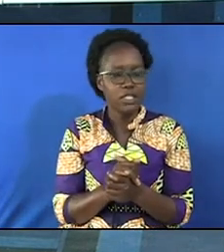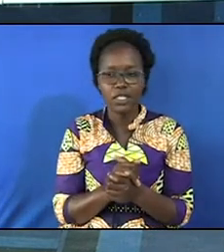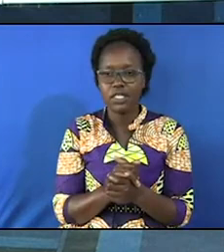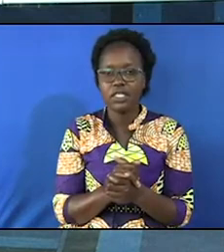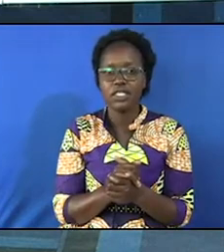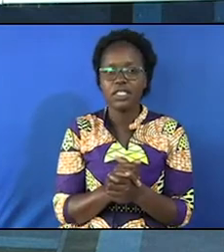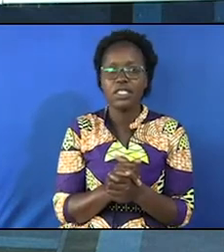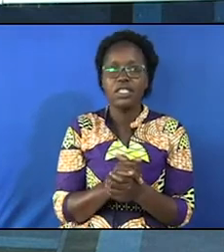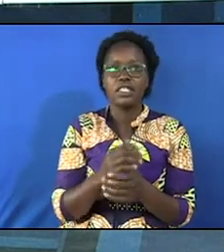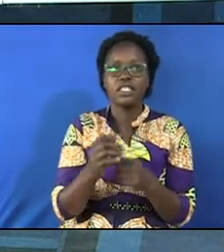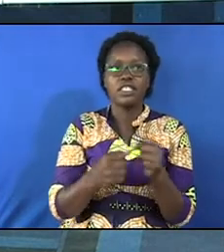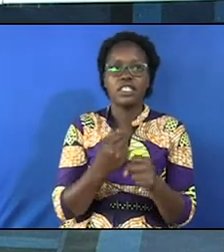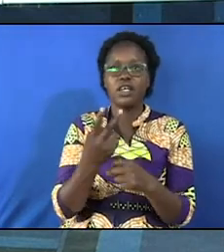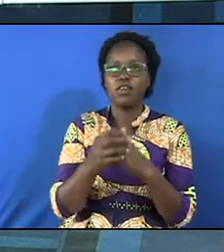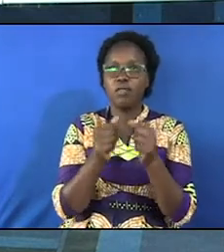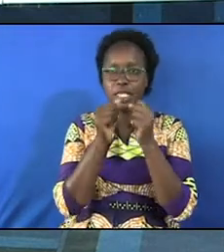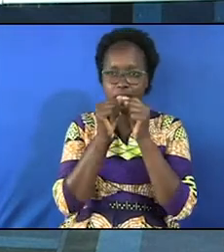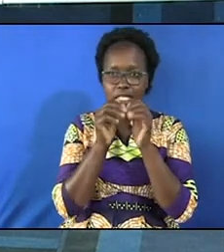2022